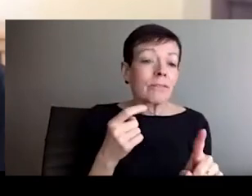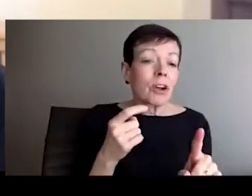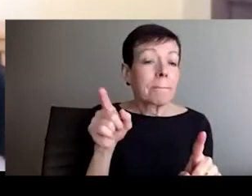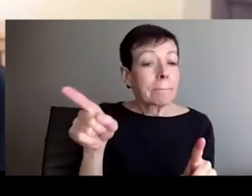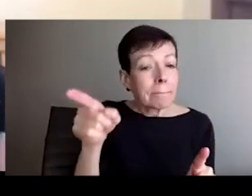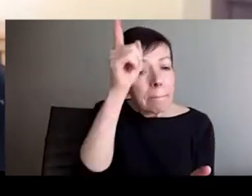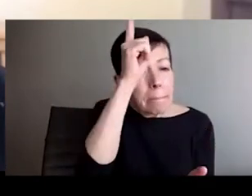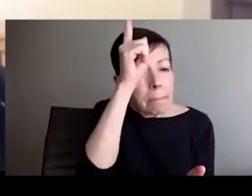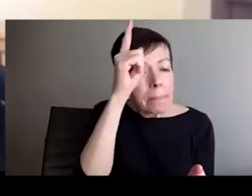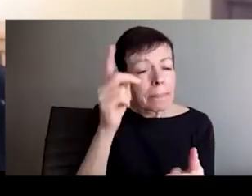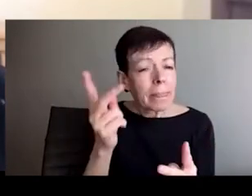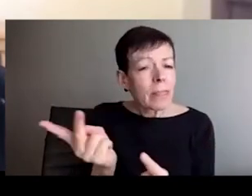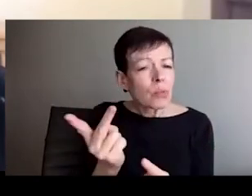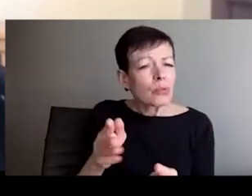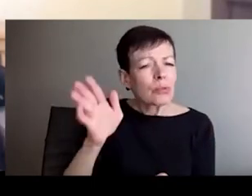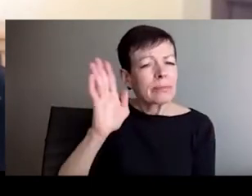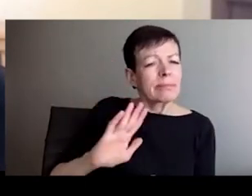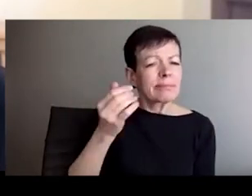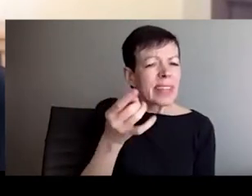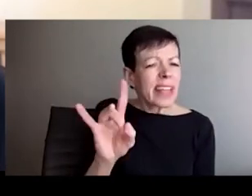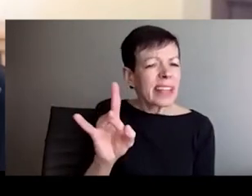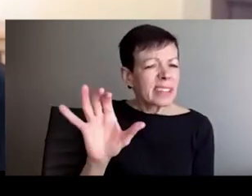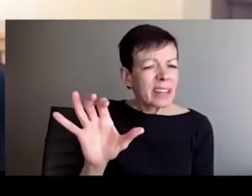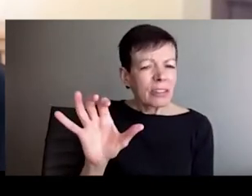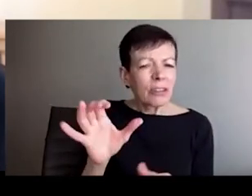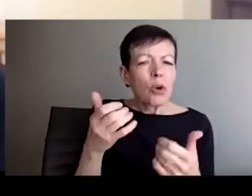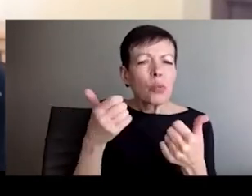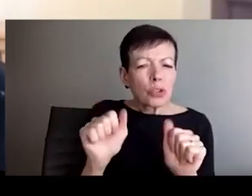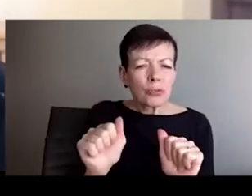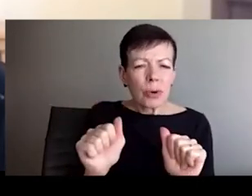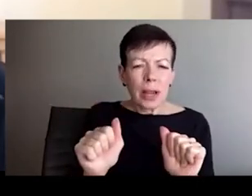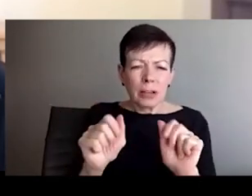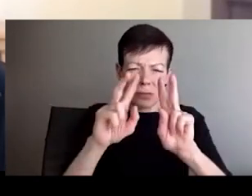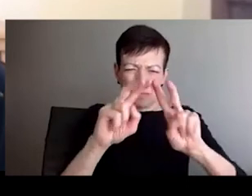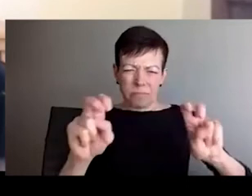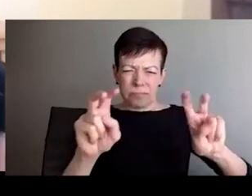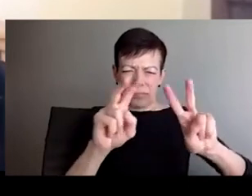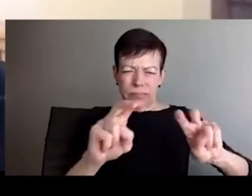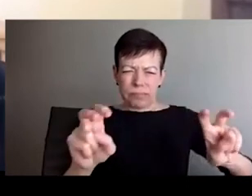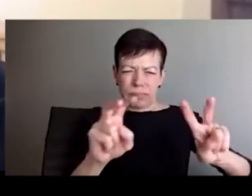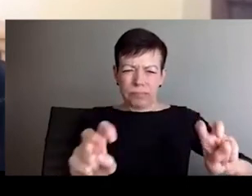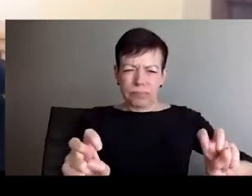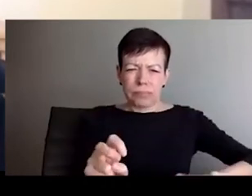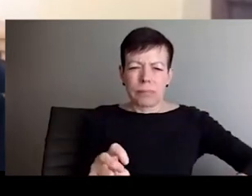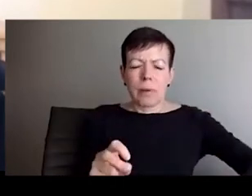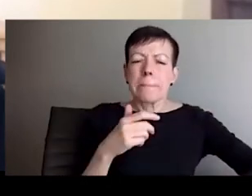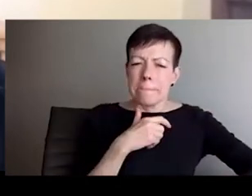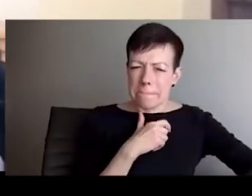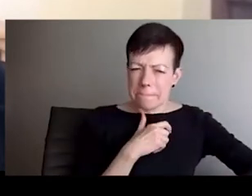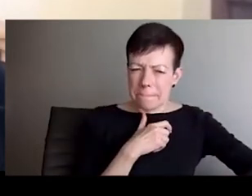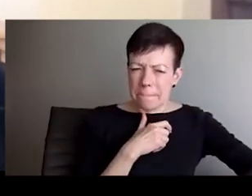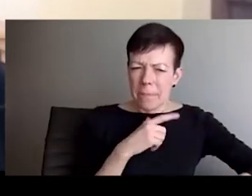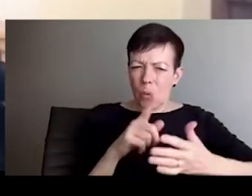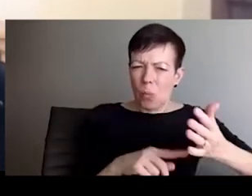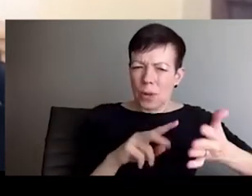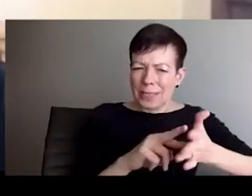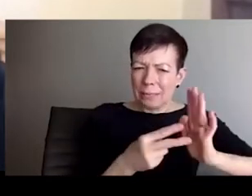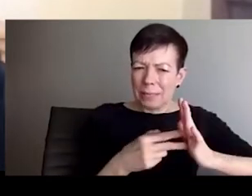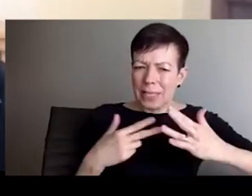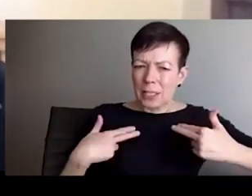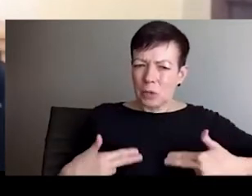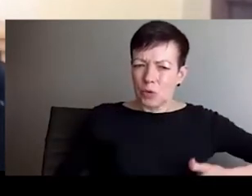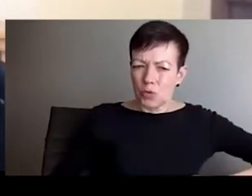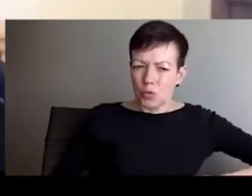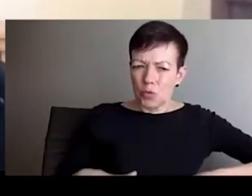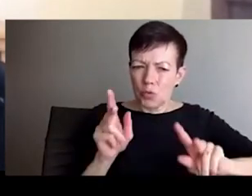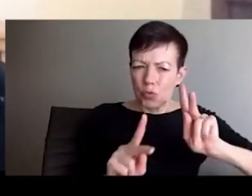race has its origins in Europe, even though today, it's very trendy to think about race as something that's American, or maybe South African, right? But